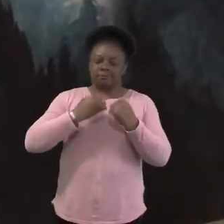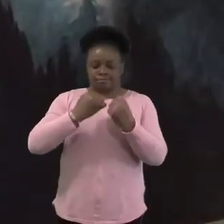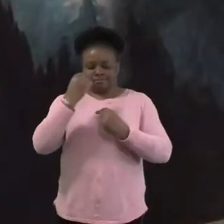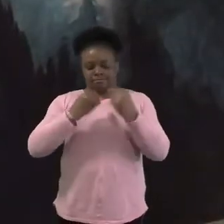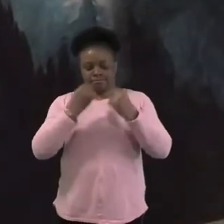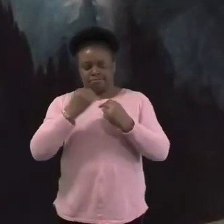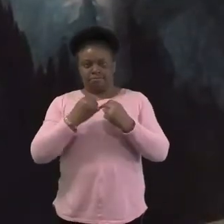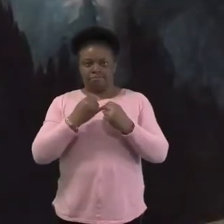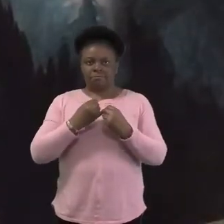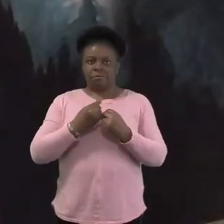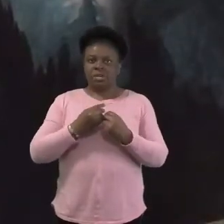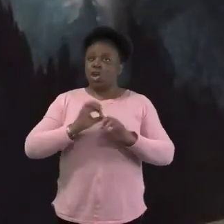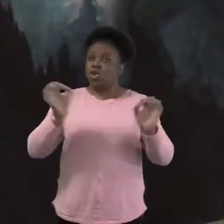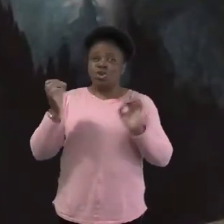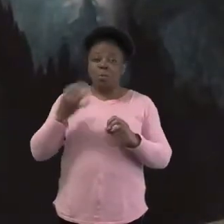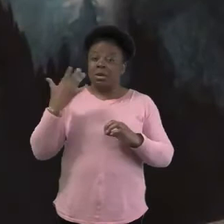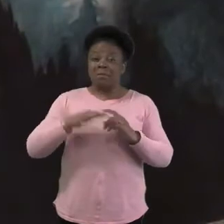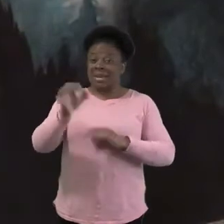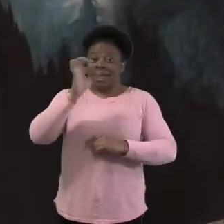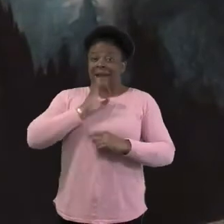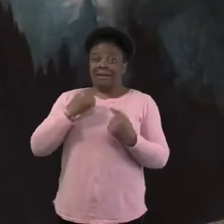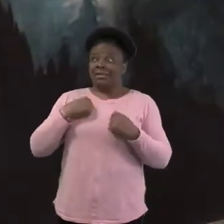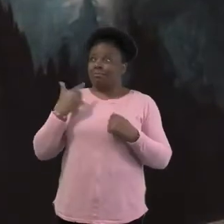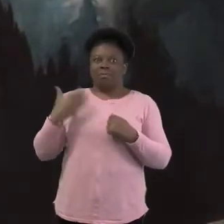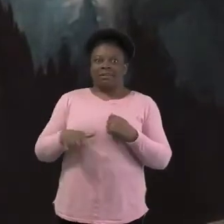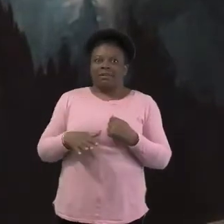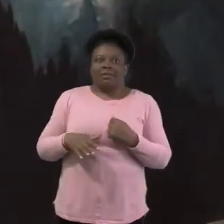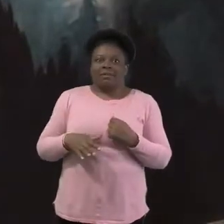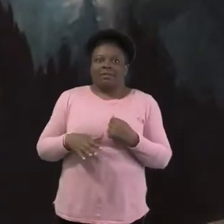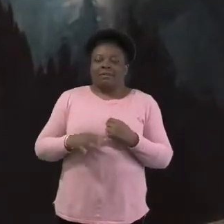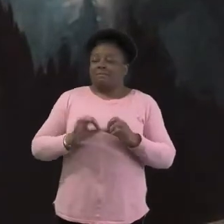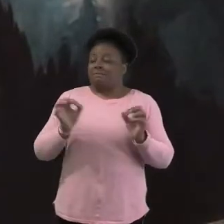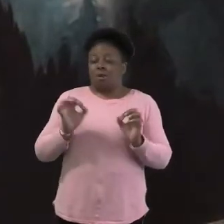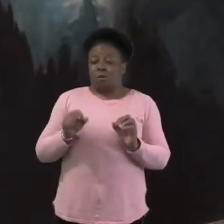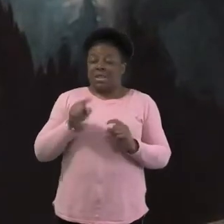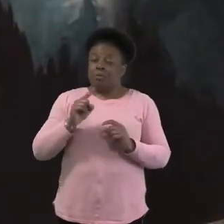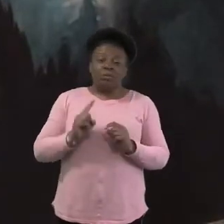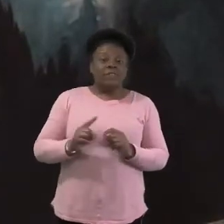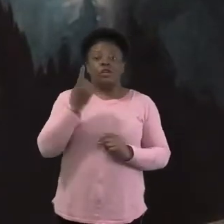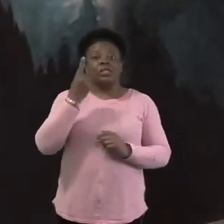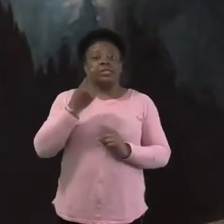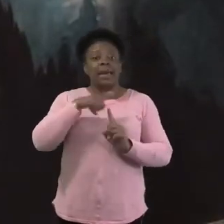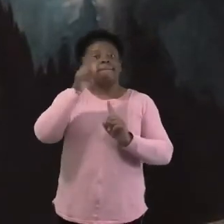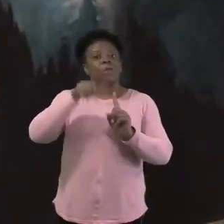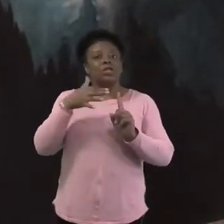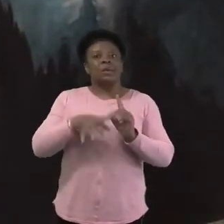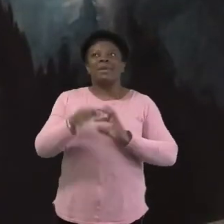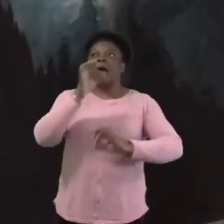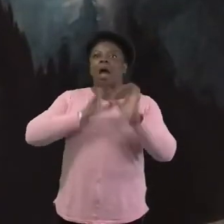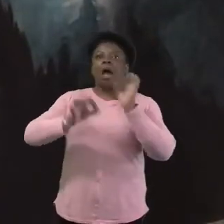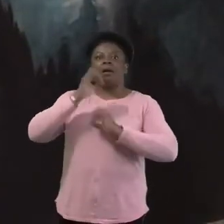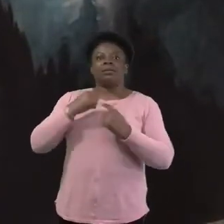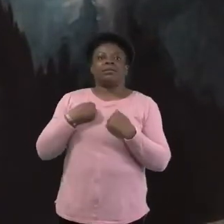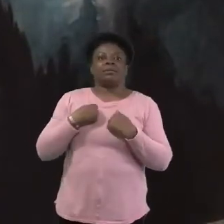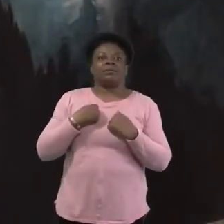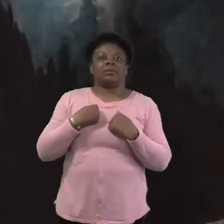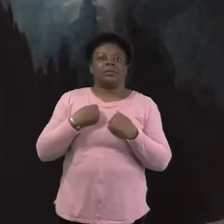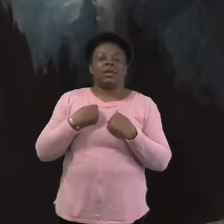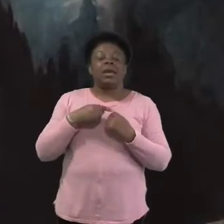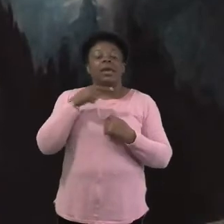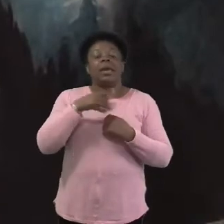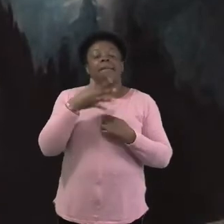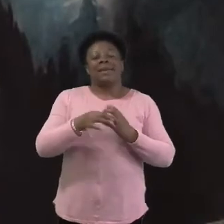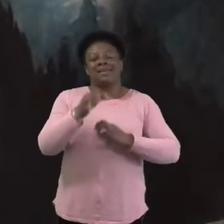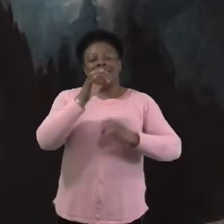and so we sat for probably about three hours, uh, and you just asked me questions, um, about where I was and,